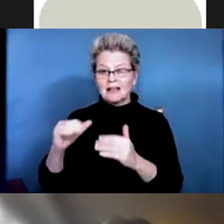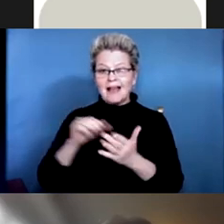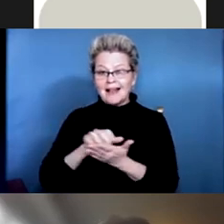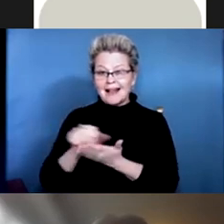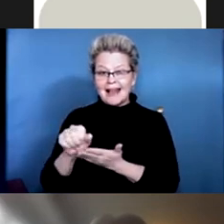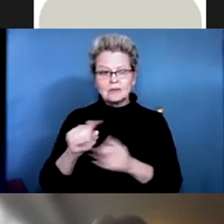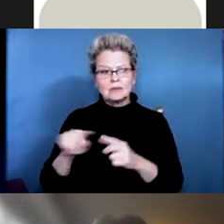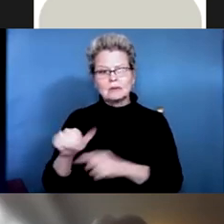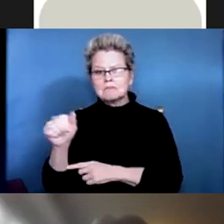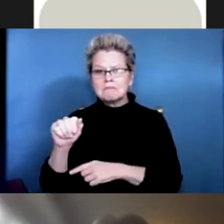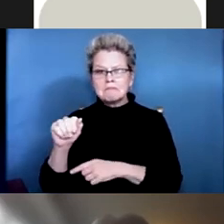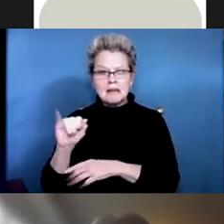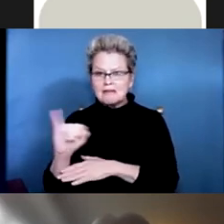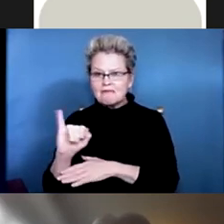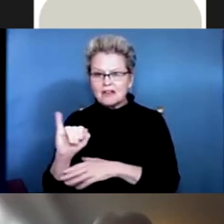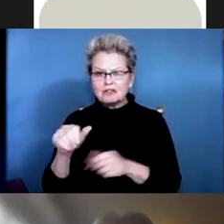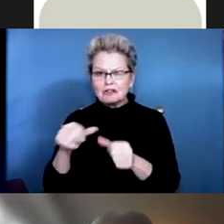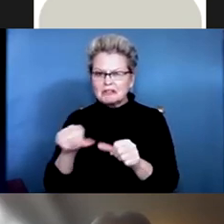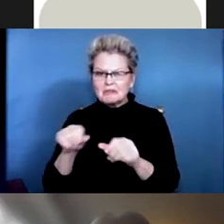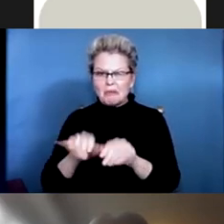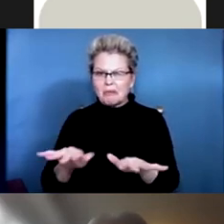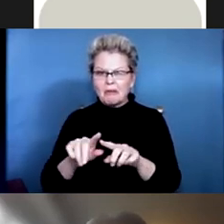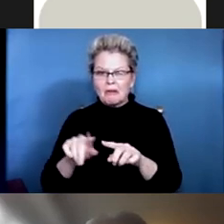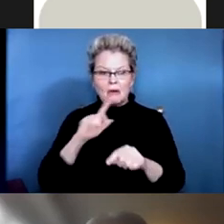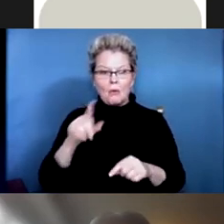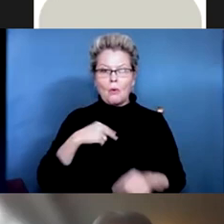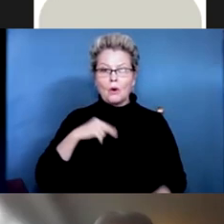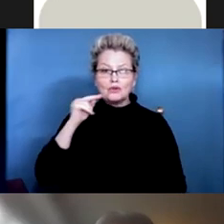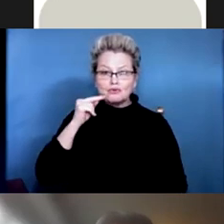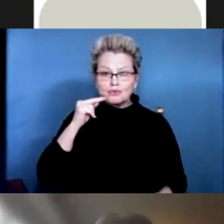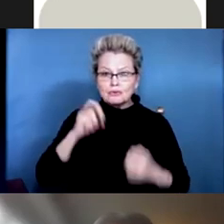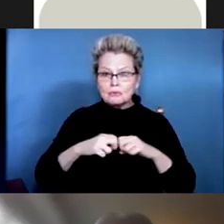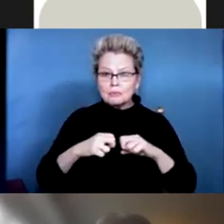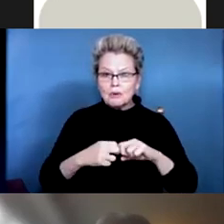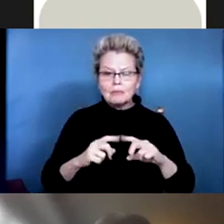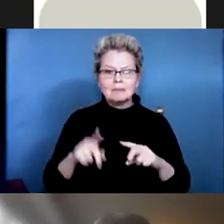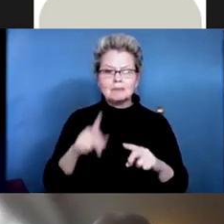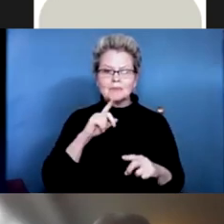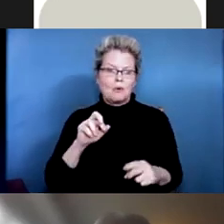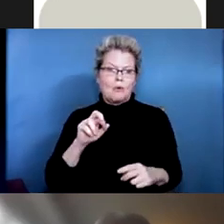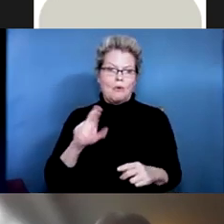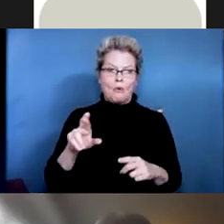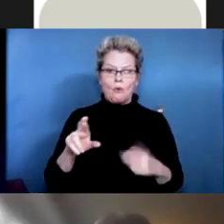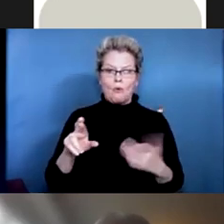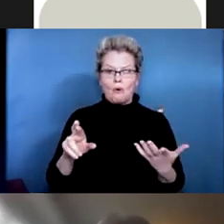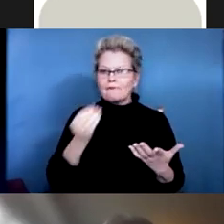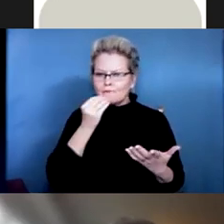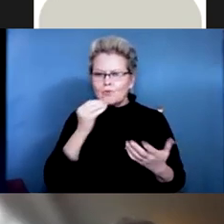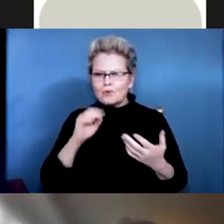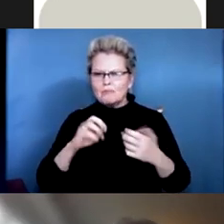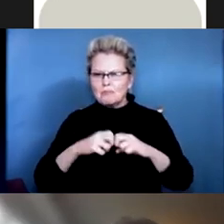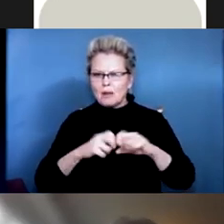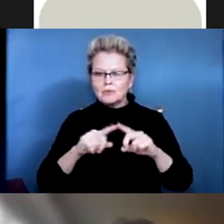types of conditions, either nutritional conditions or infections or other things like that.